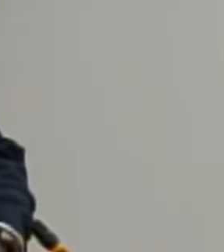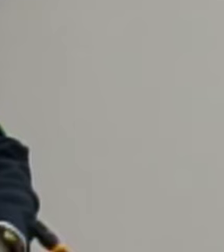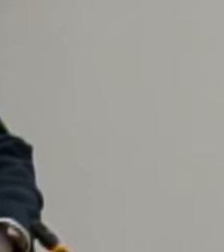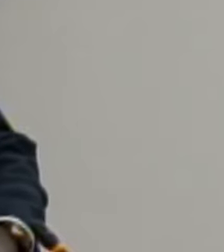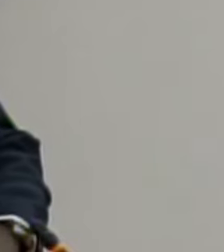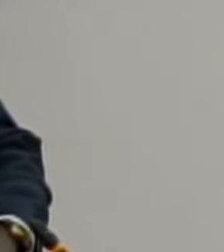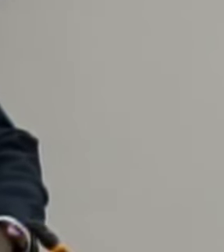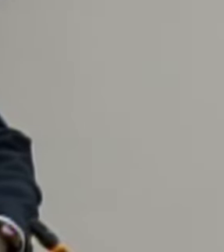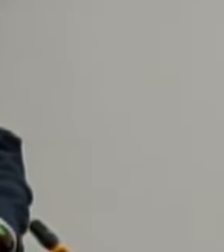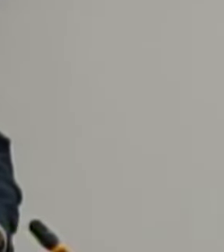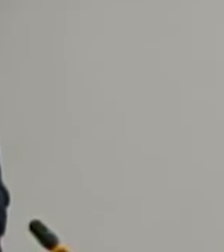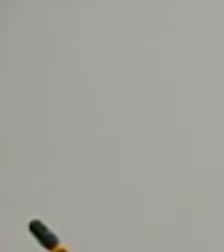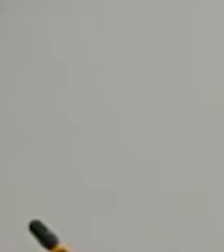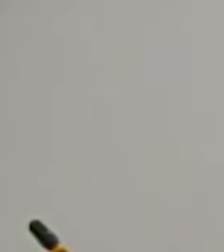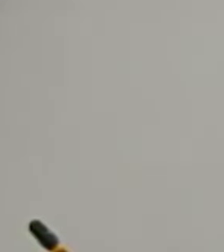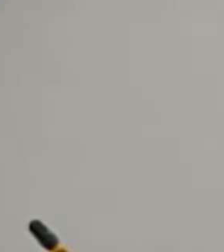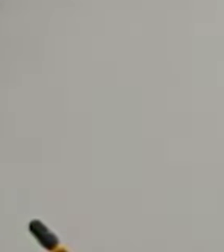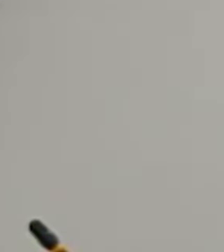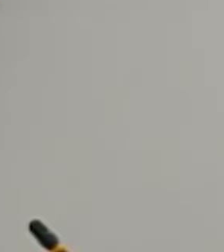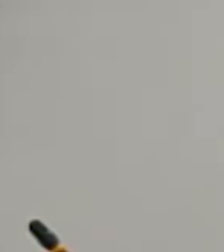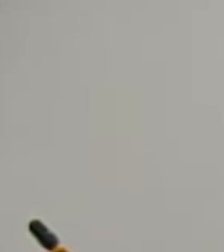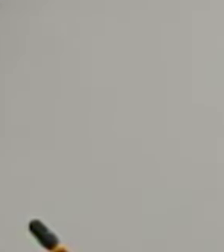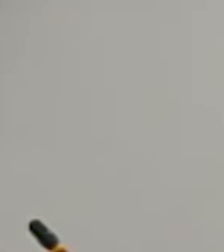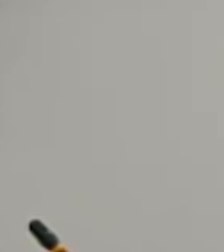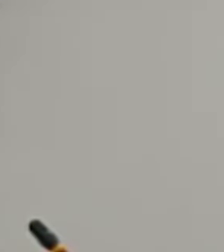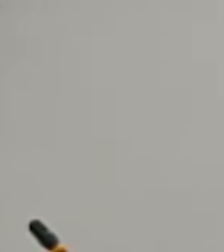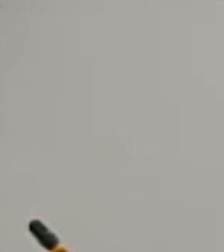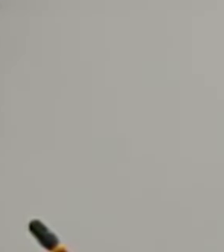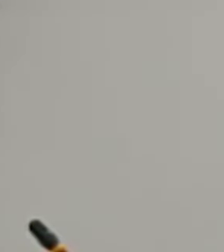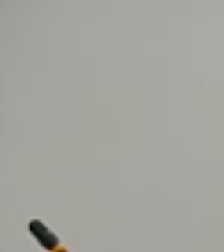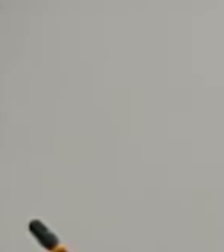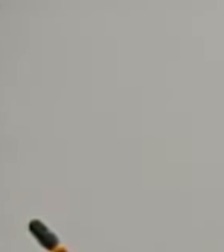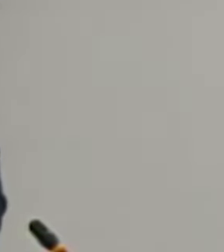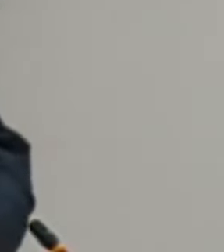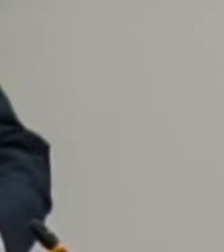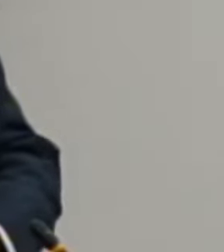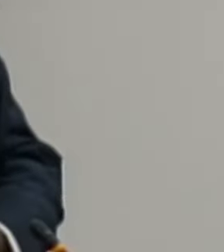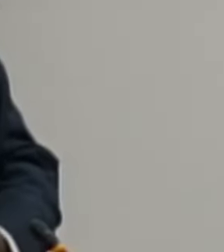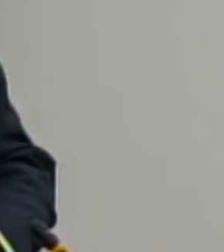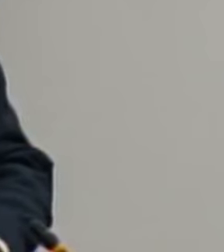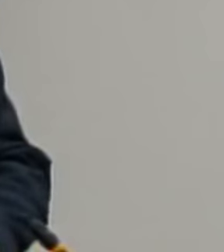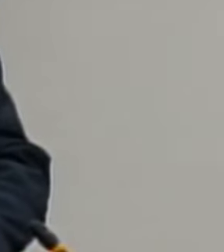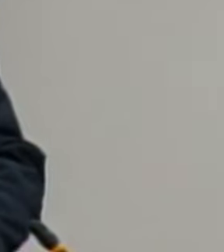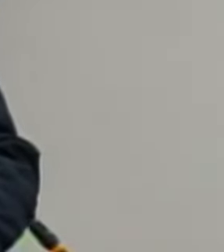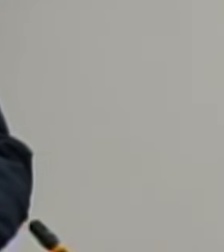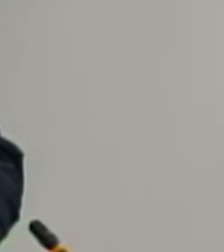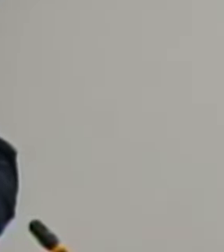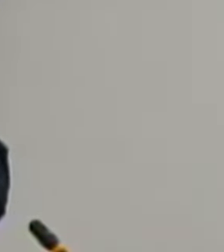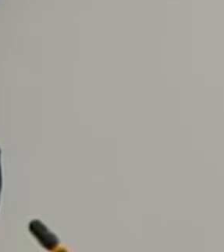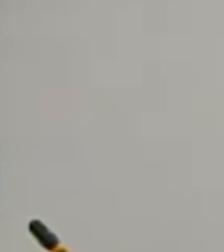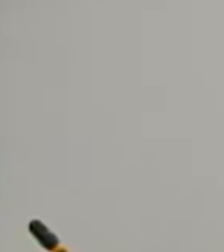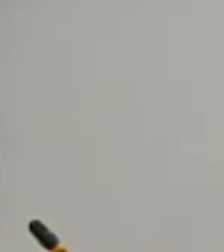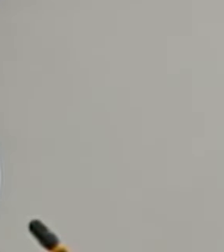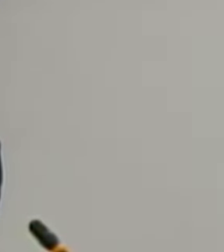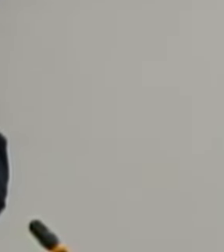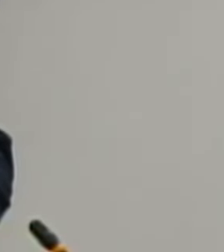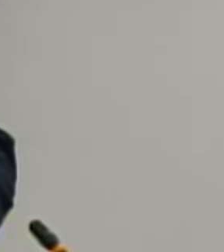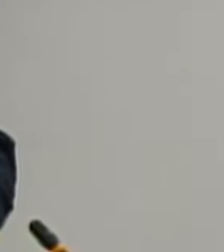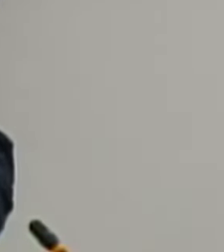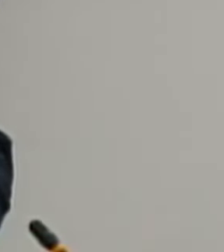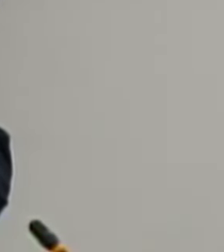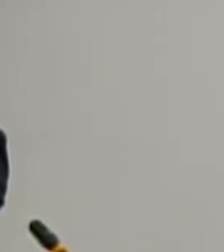And so as we and other countries set out to